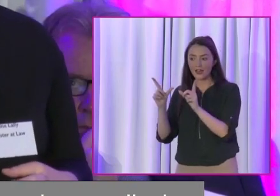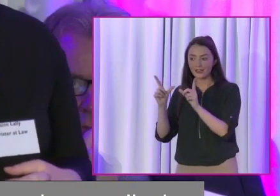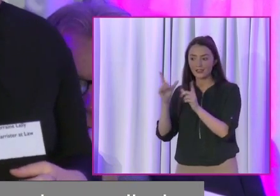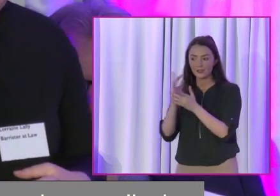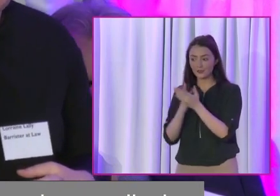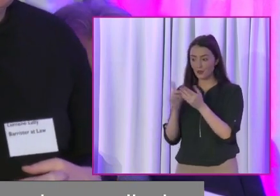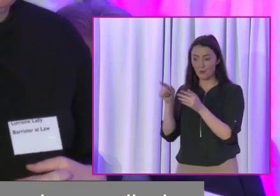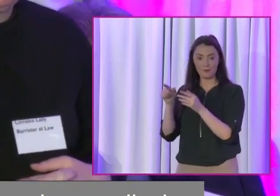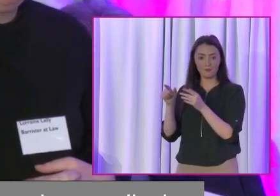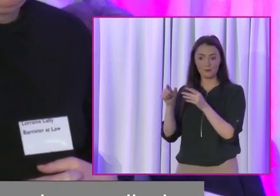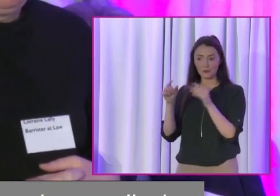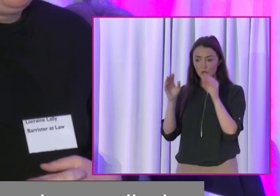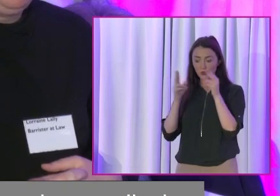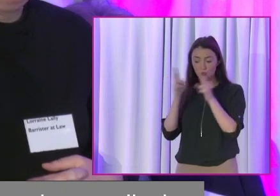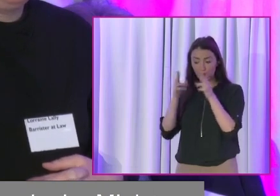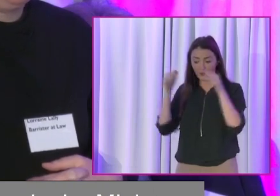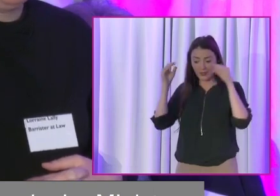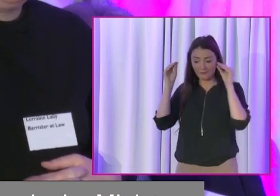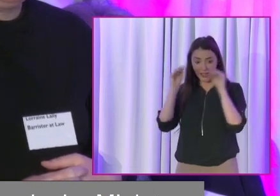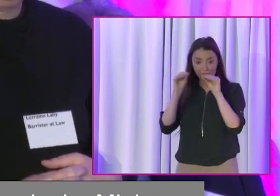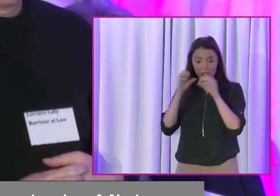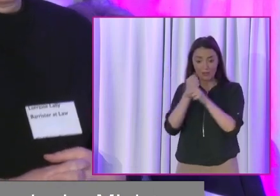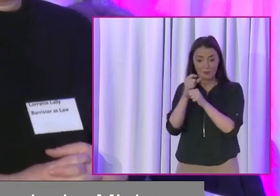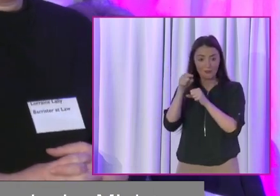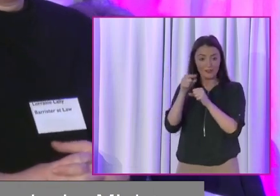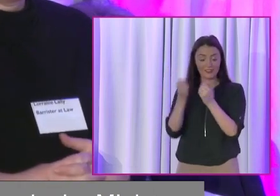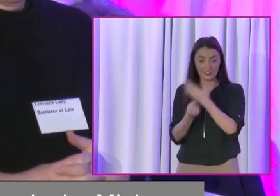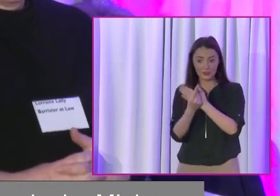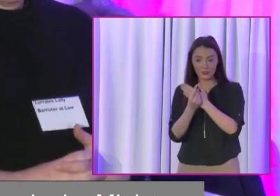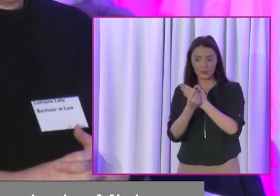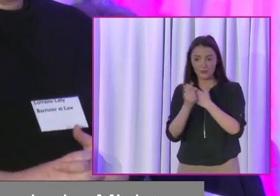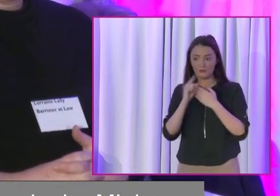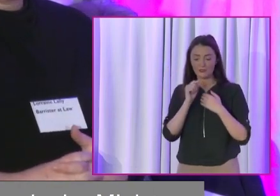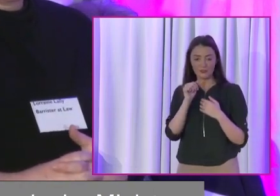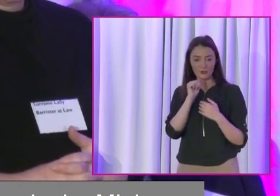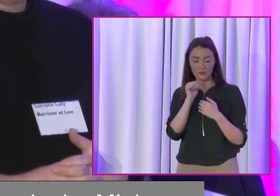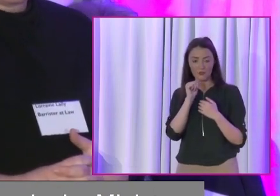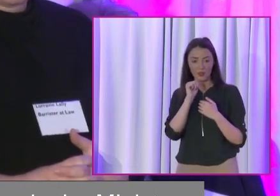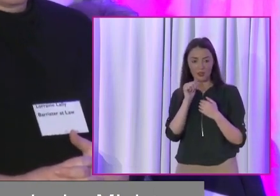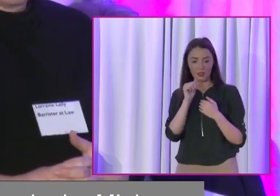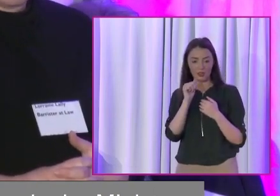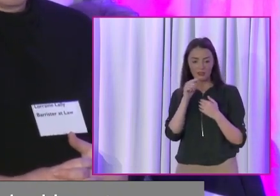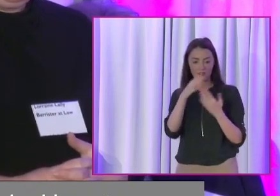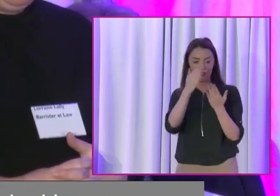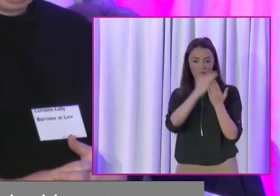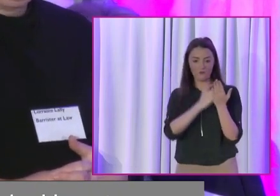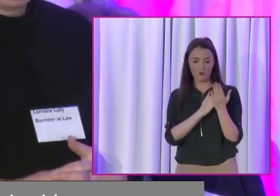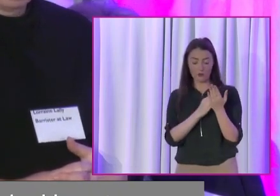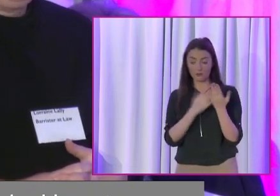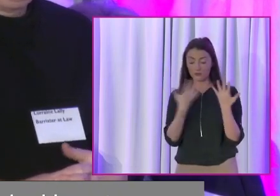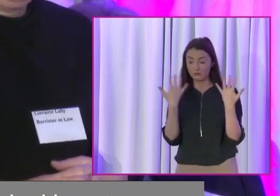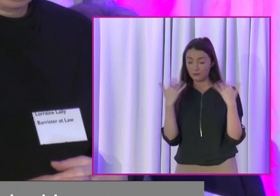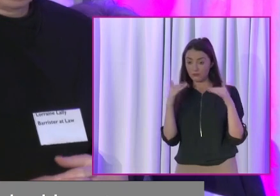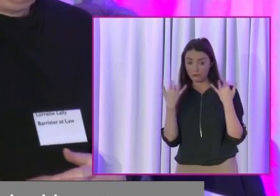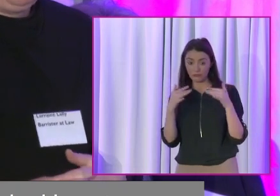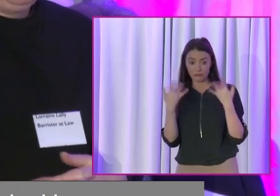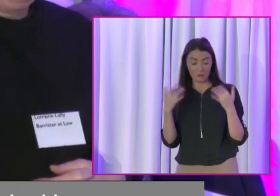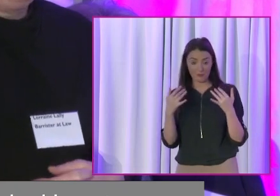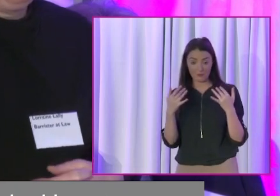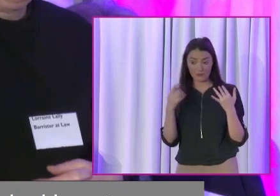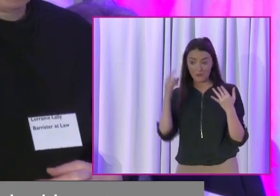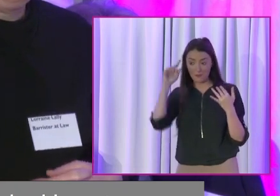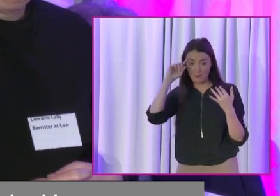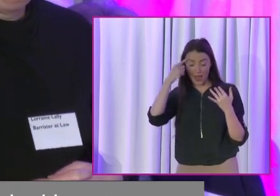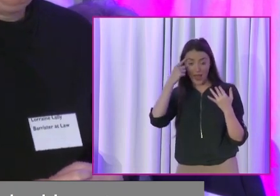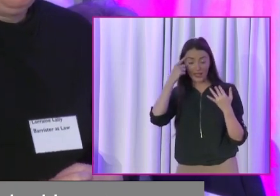And I spent eight hours educating him. And he was looking at me going, those forms are insane. I said, I